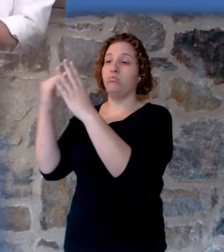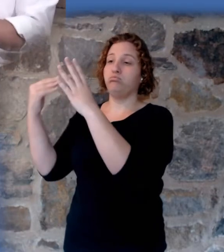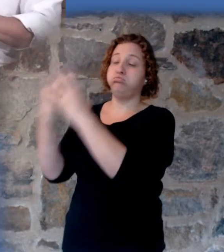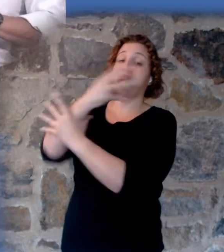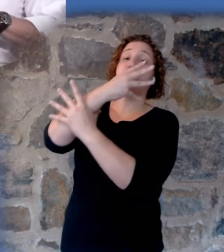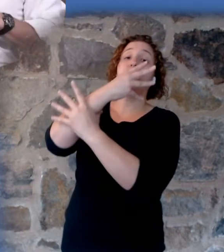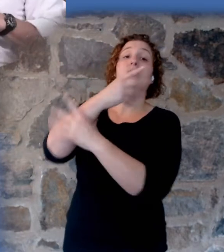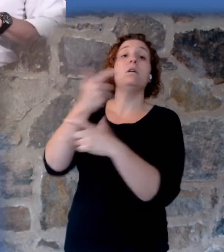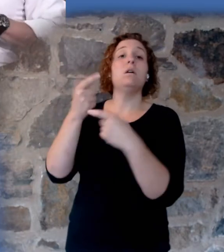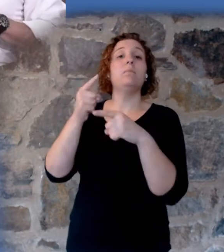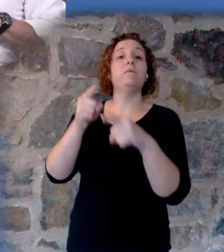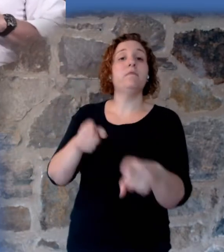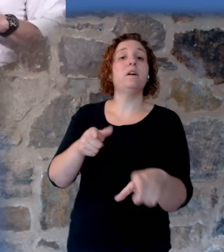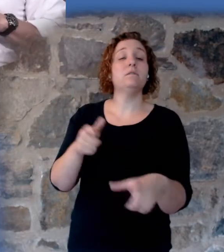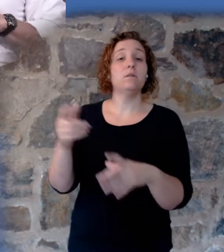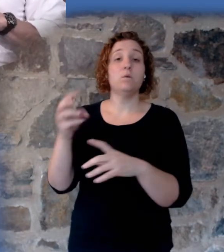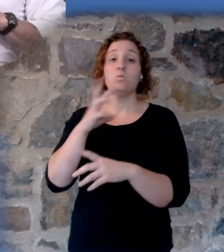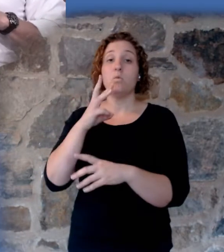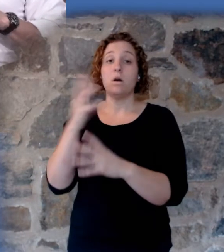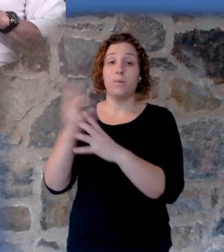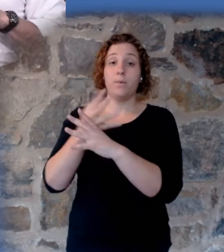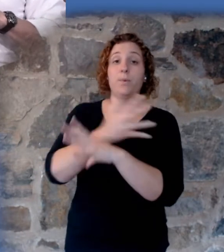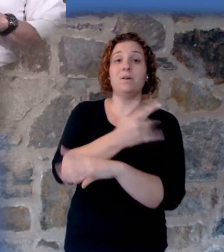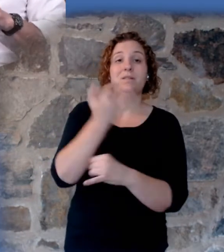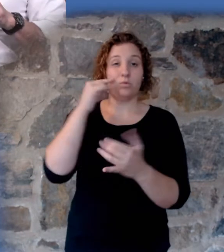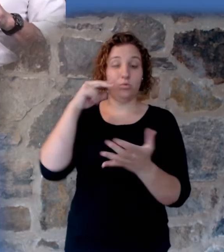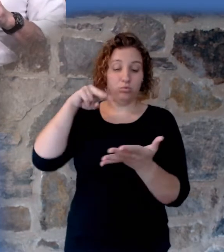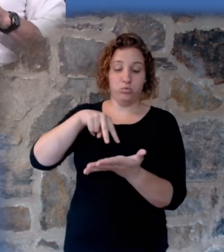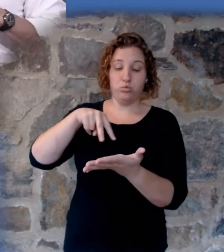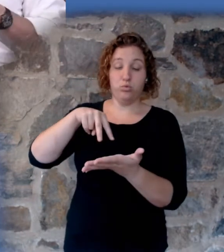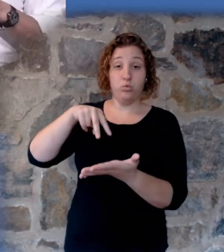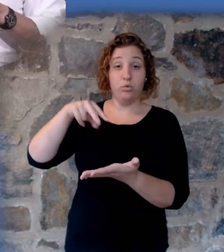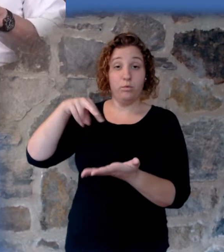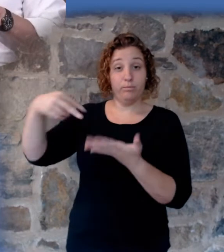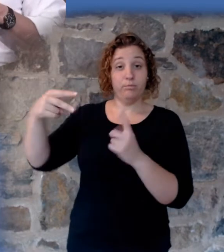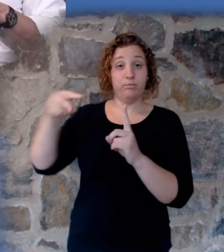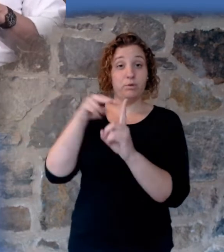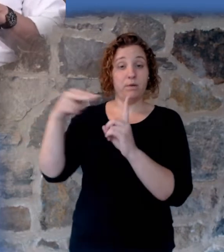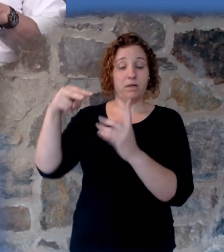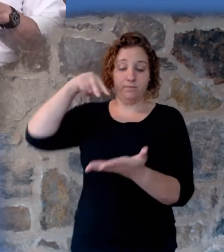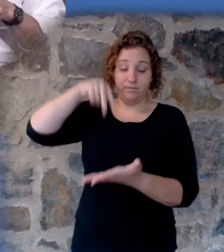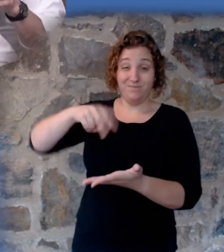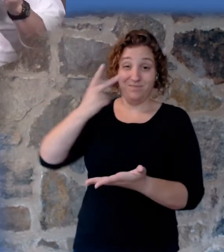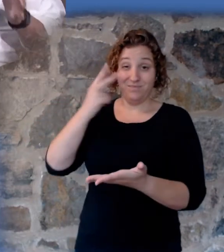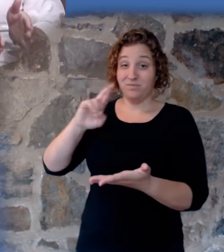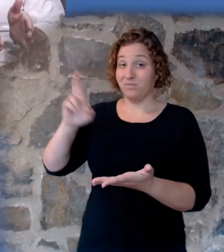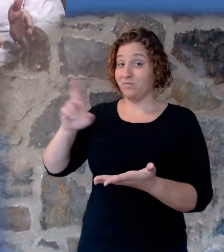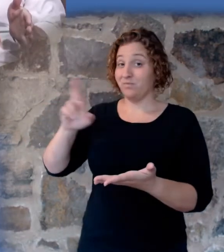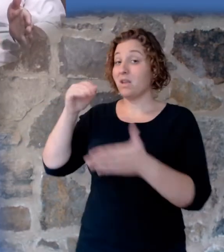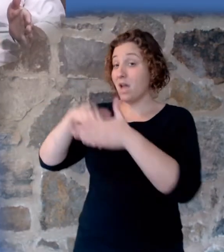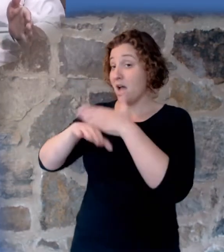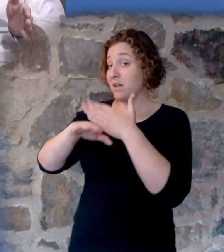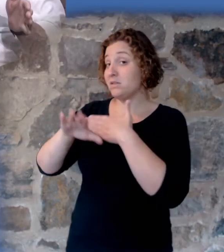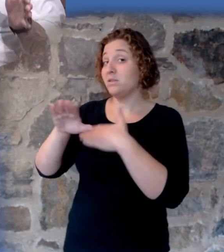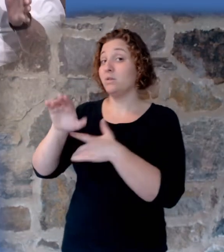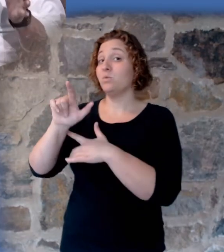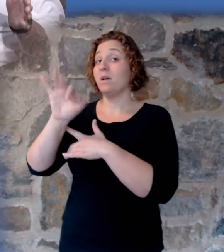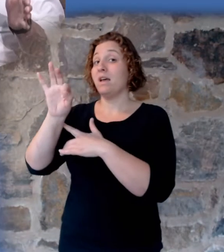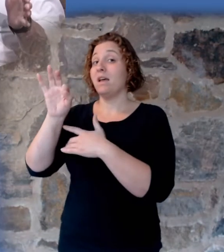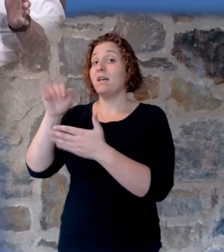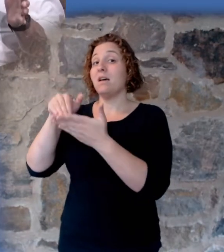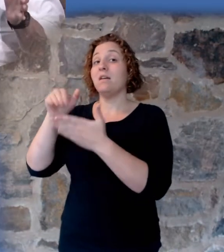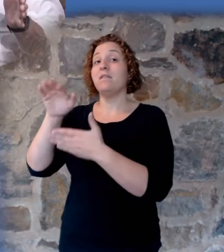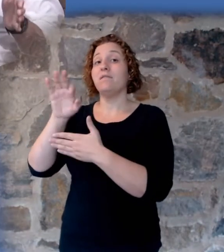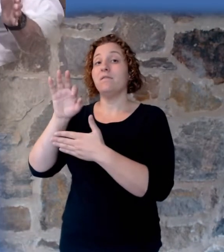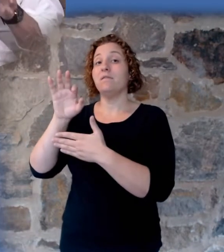And so now we're going to look at the Grand Canyon from a topographical point of view. Again, at the right, you'll see it enters at 2,800 feet. You'll see it exits at 1,800 feet.